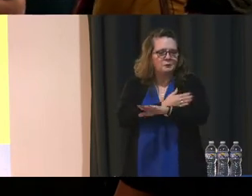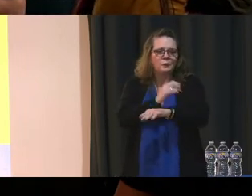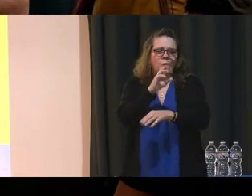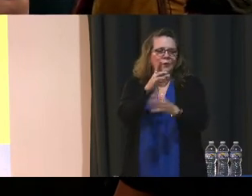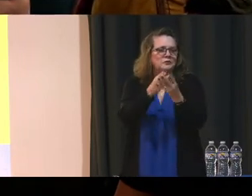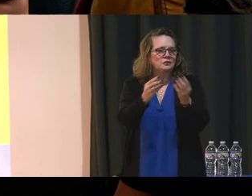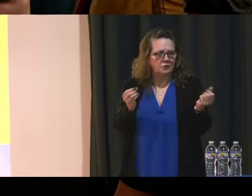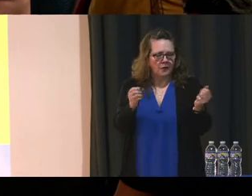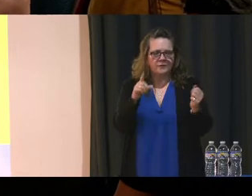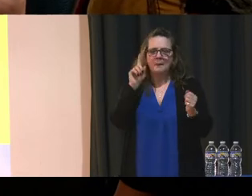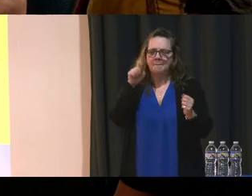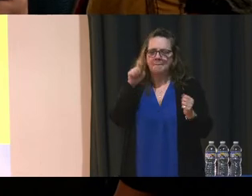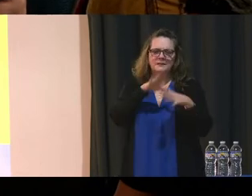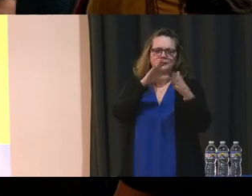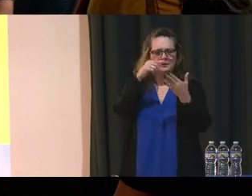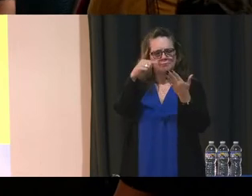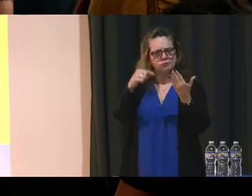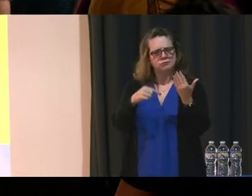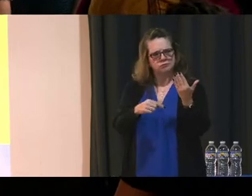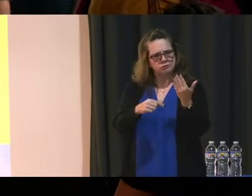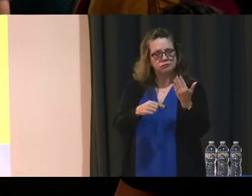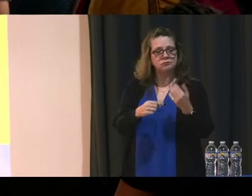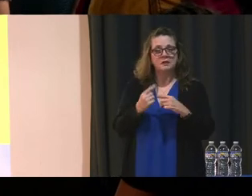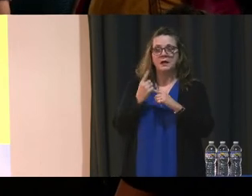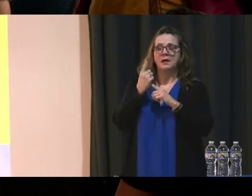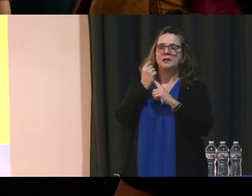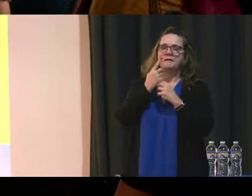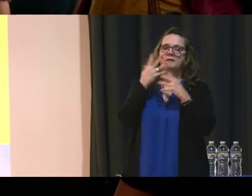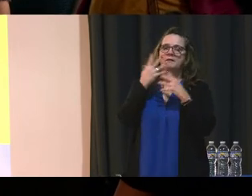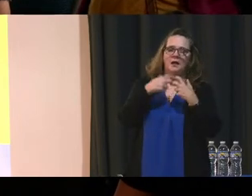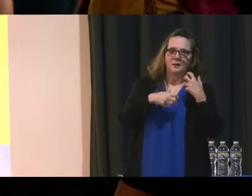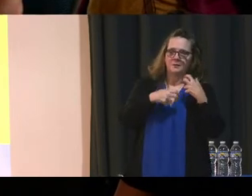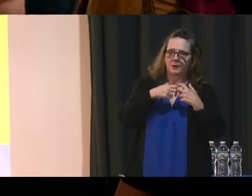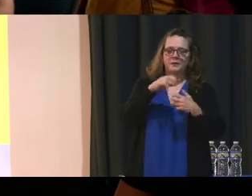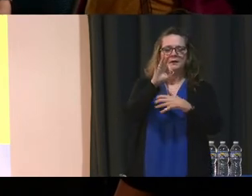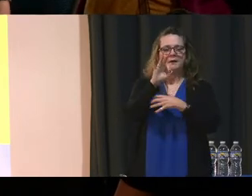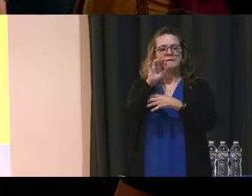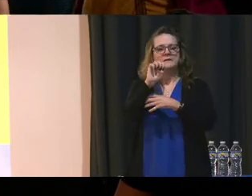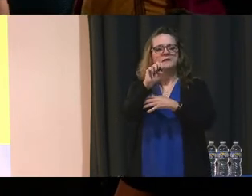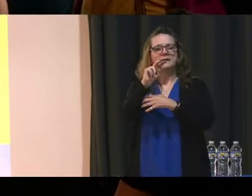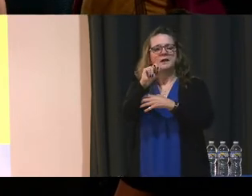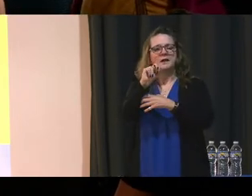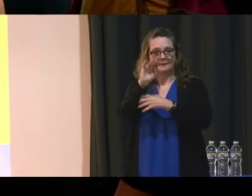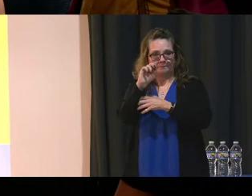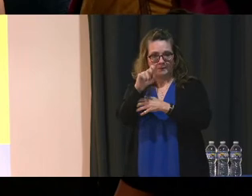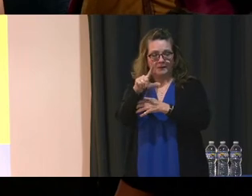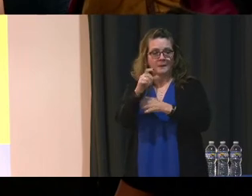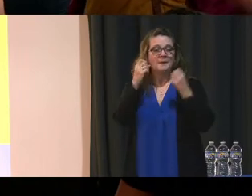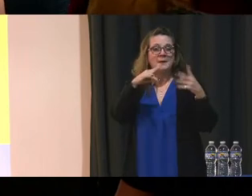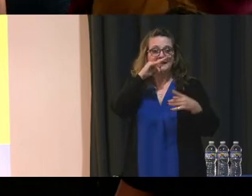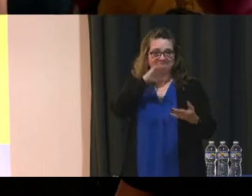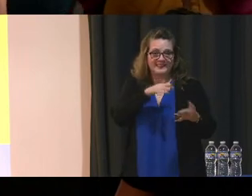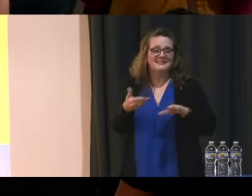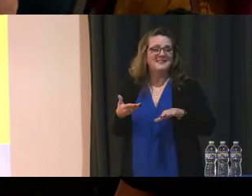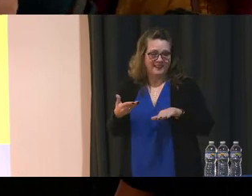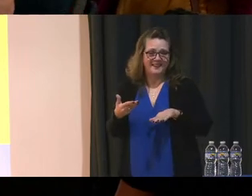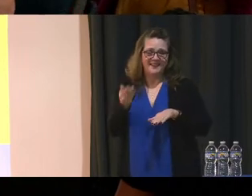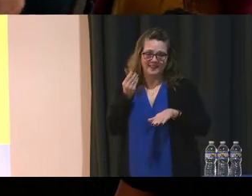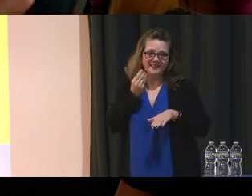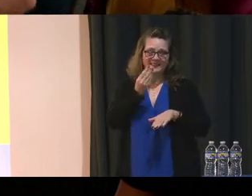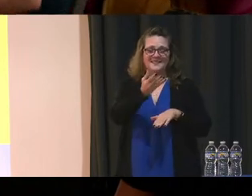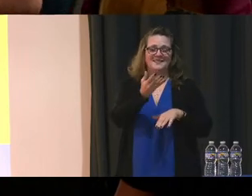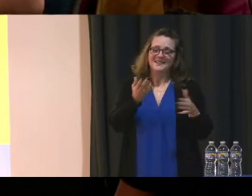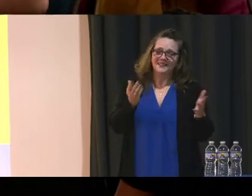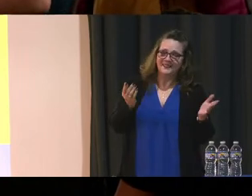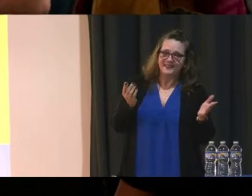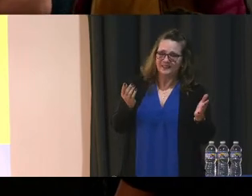to address all this. Last year, we had a lot of problems with the fentanyl. A lot of kids died here. And, you know,